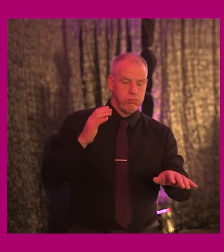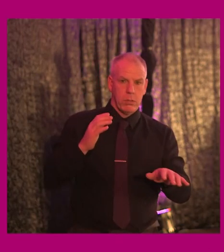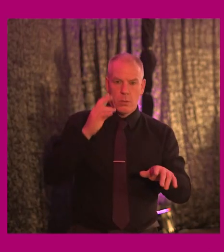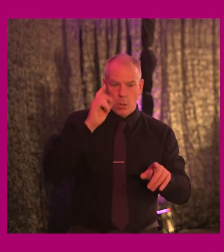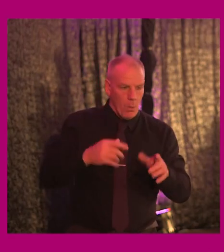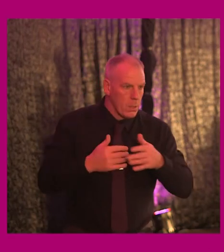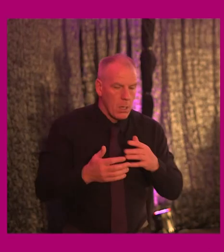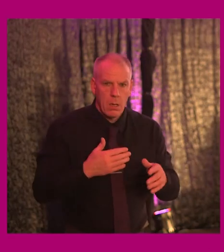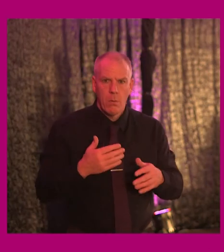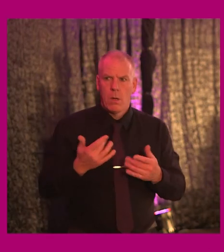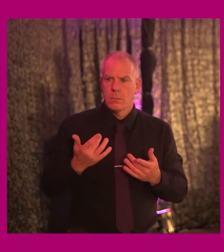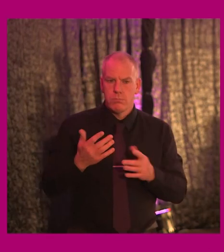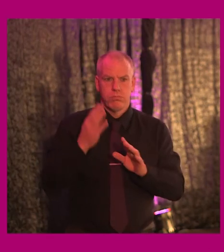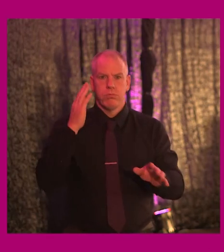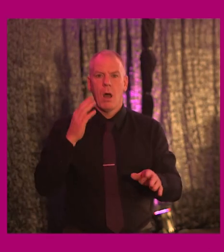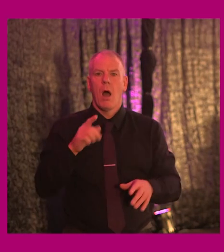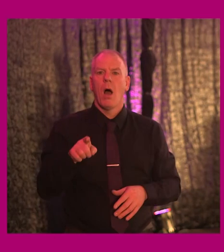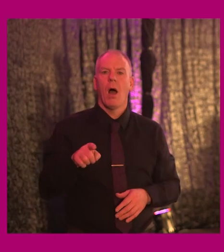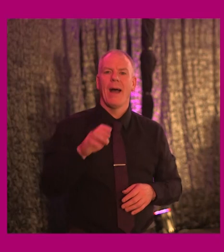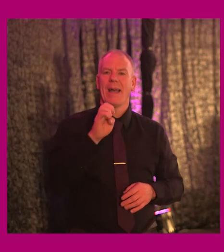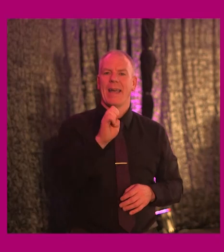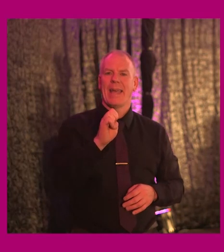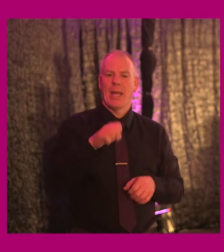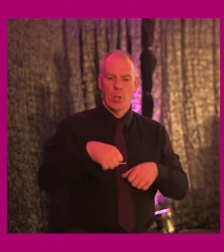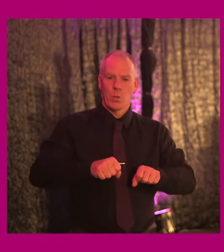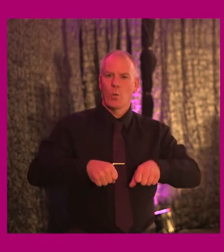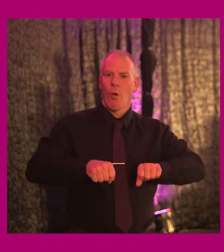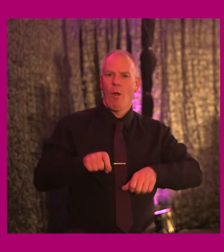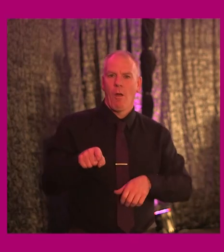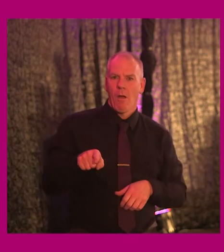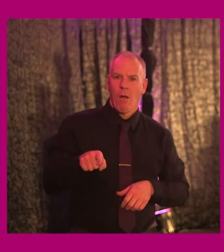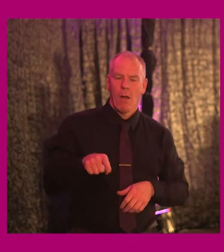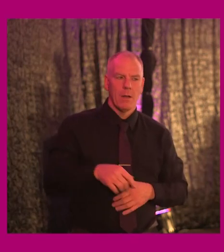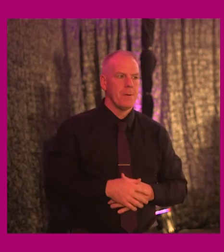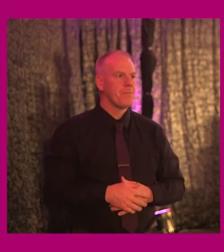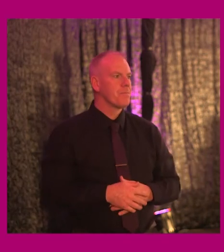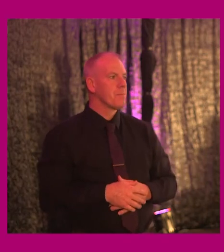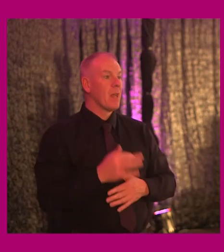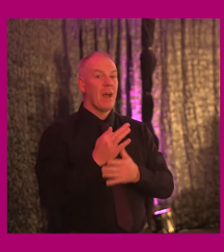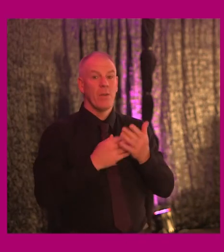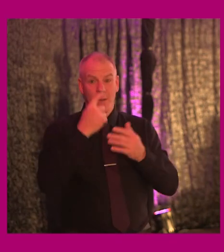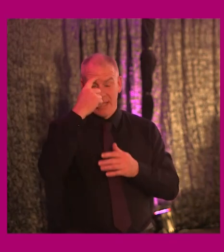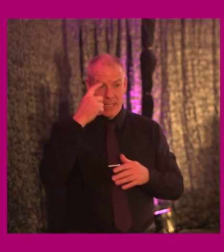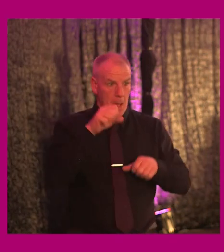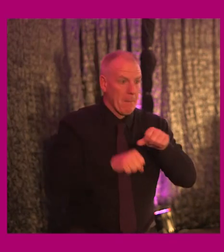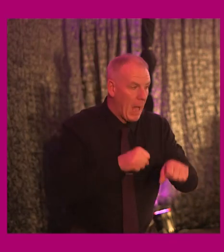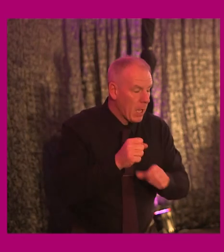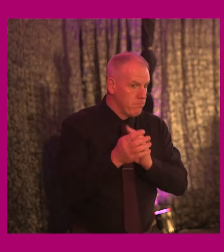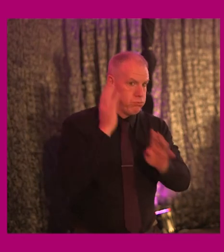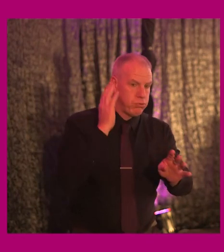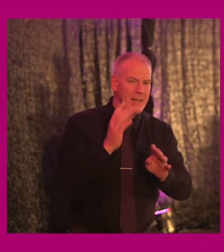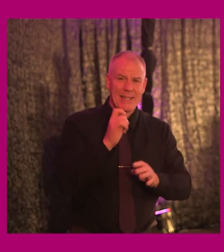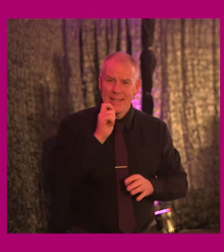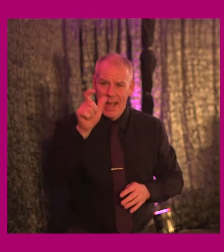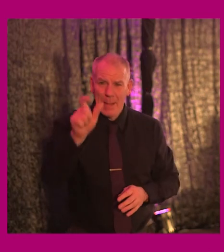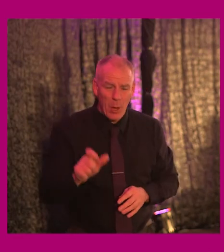make you jump. What was that? Oh, it was a neat scooter. And then, a few seconds later, a bike. You tell the person